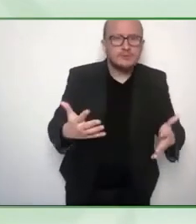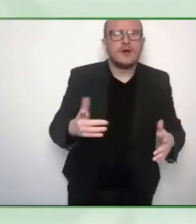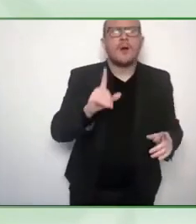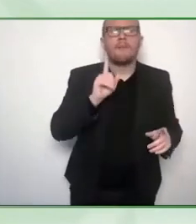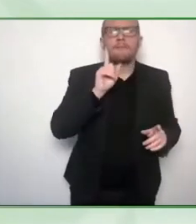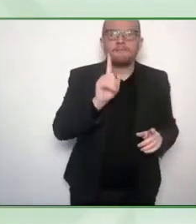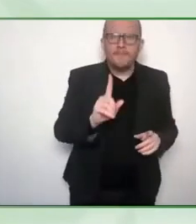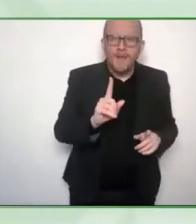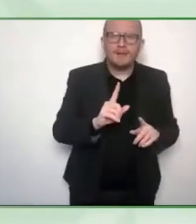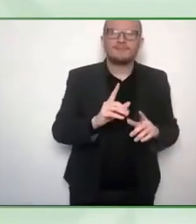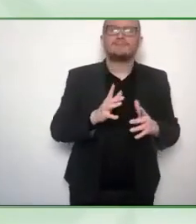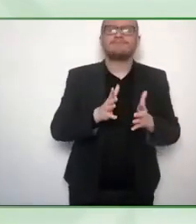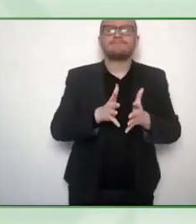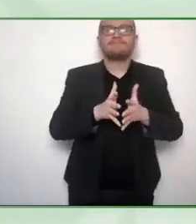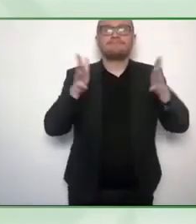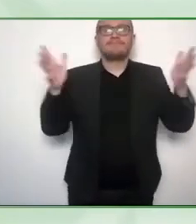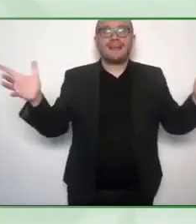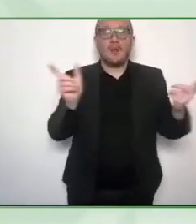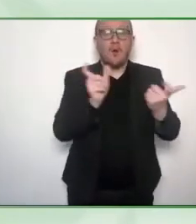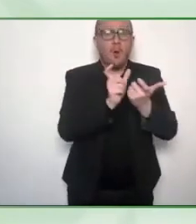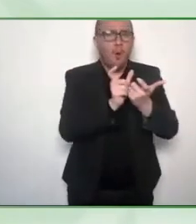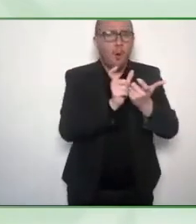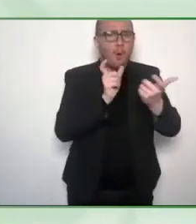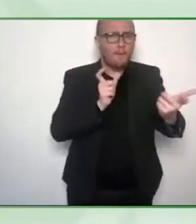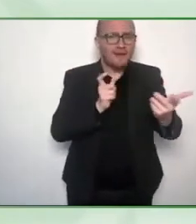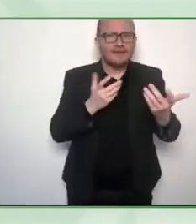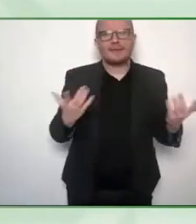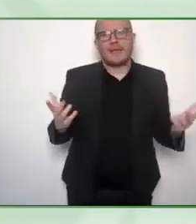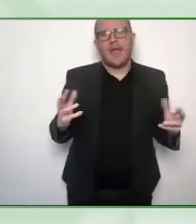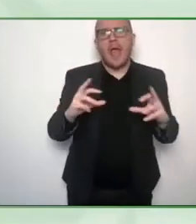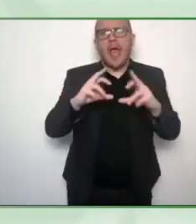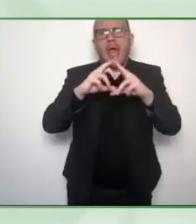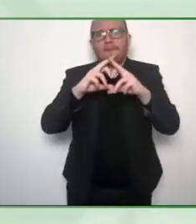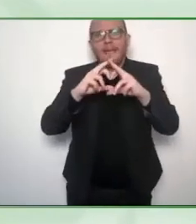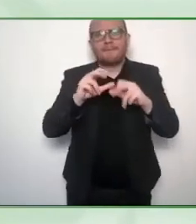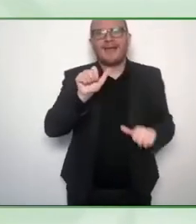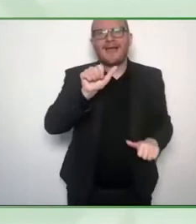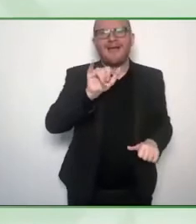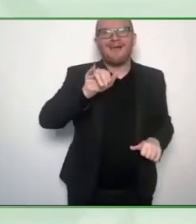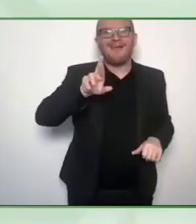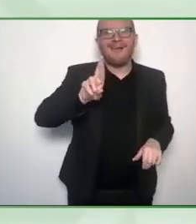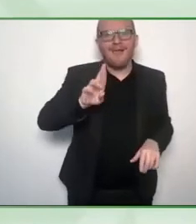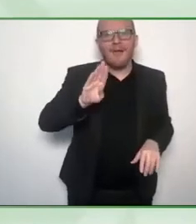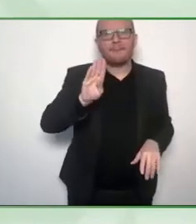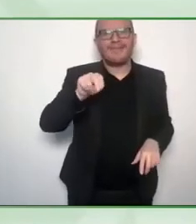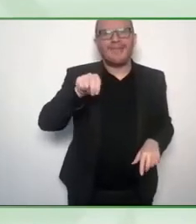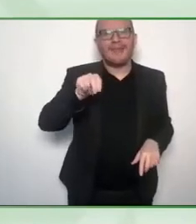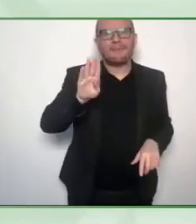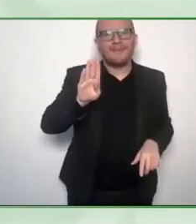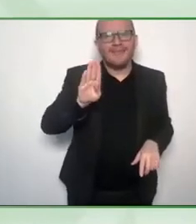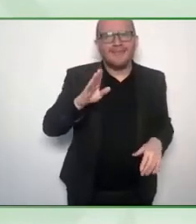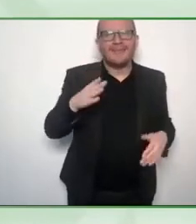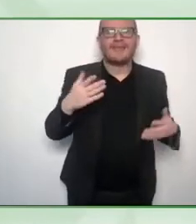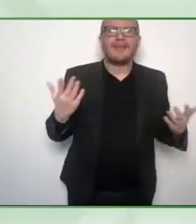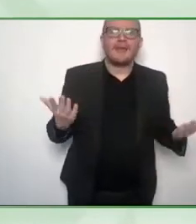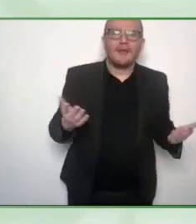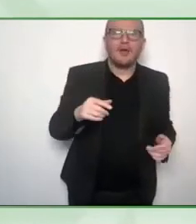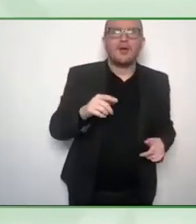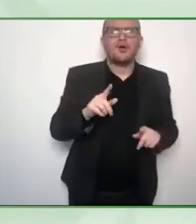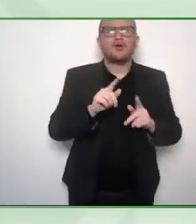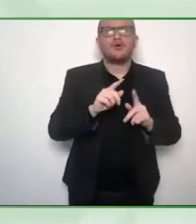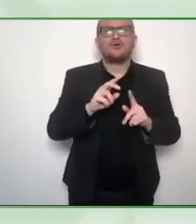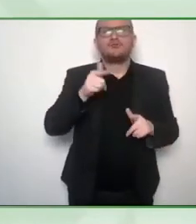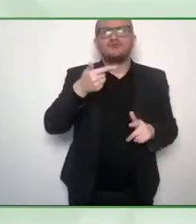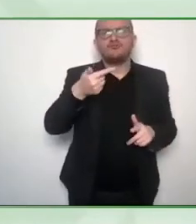are like they want to do it. They have the intention, but they don't know what to do. And there is no one who is